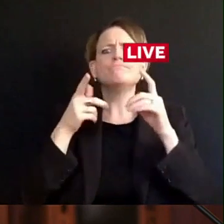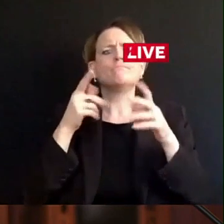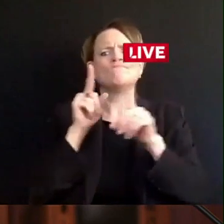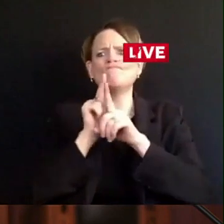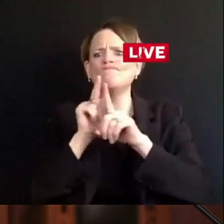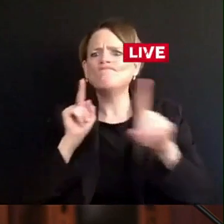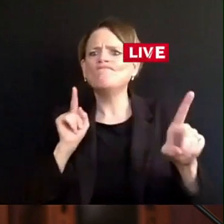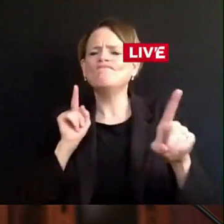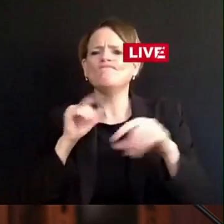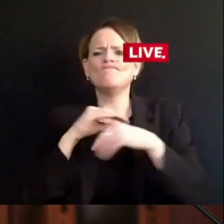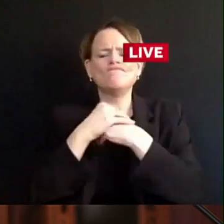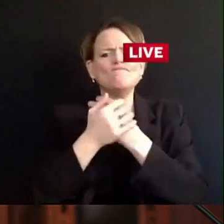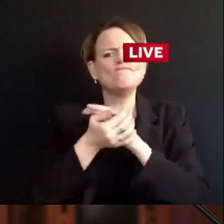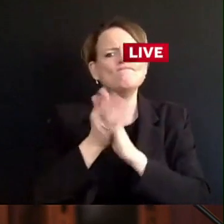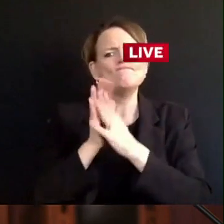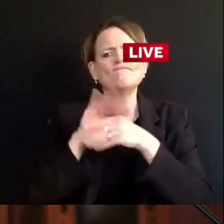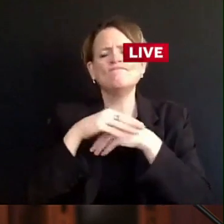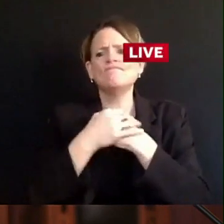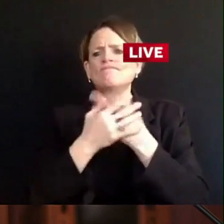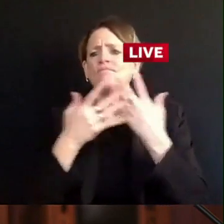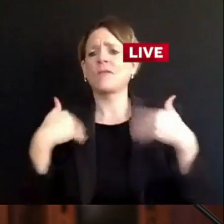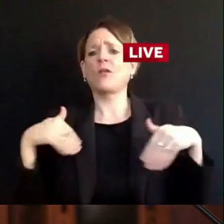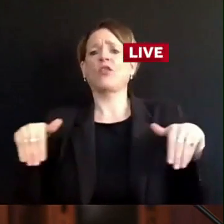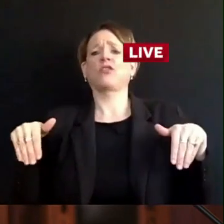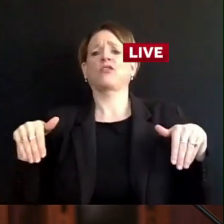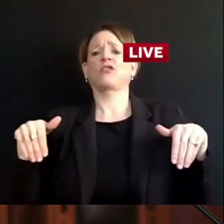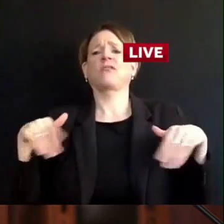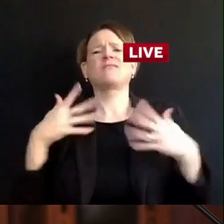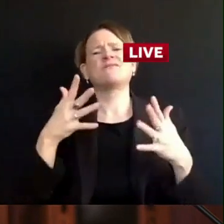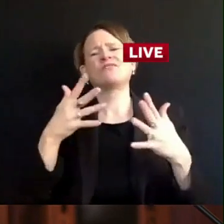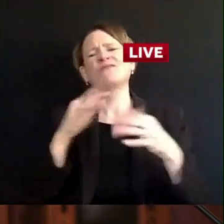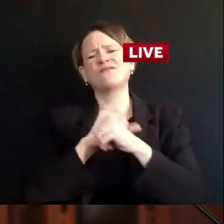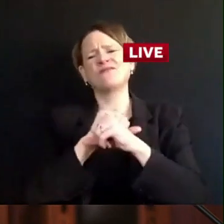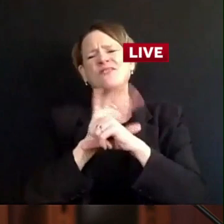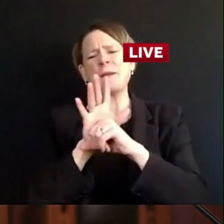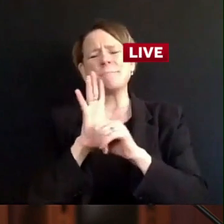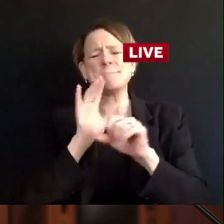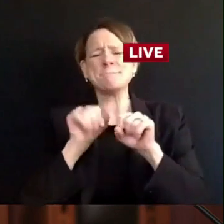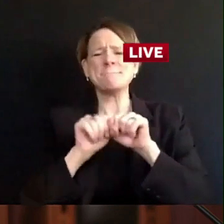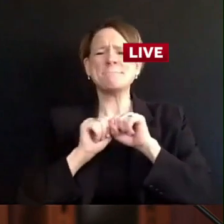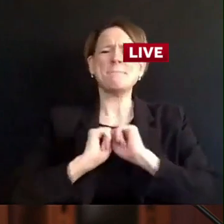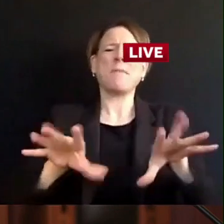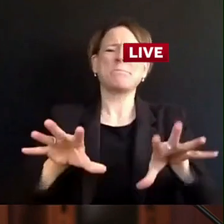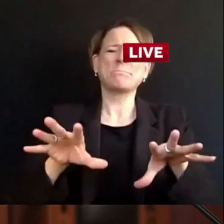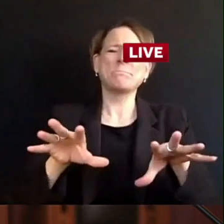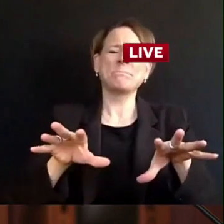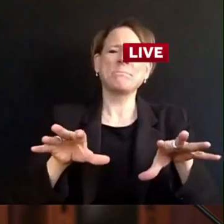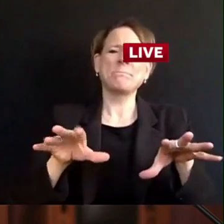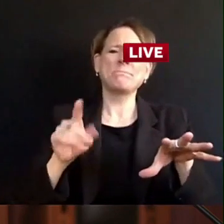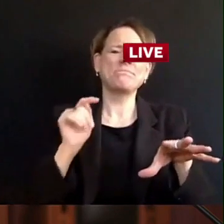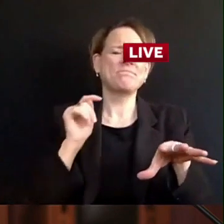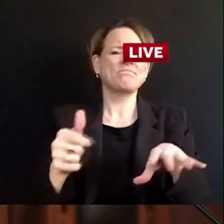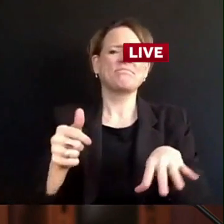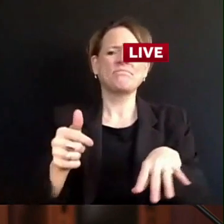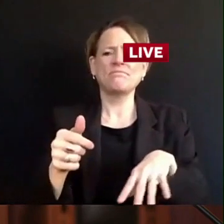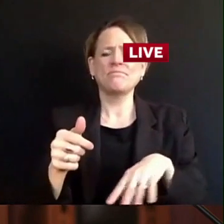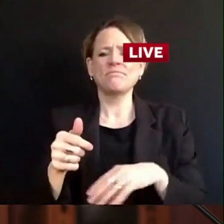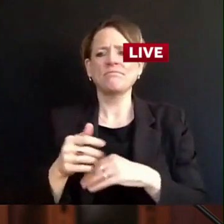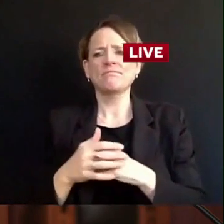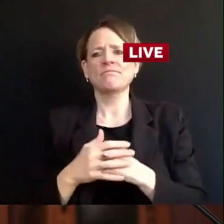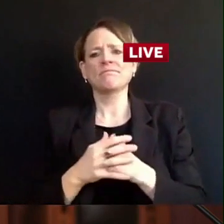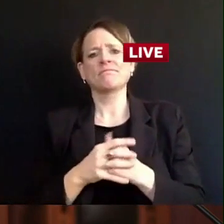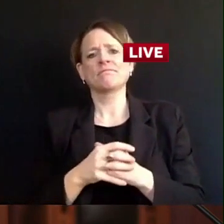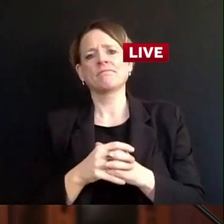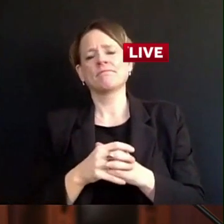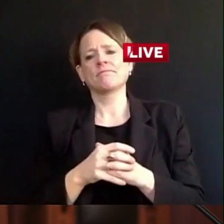thing and it does it very well. It's very infectious. And so it is teaching us